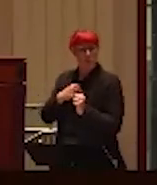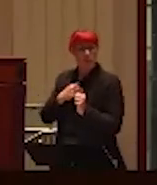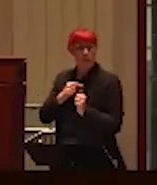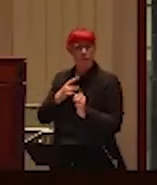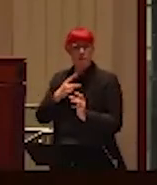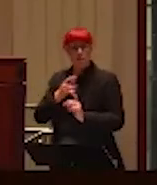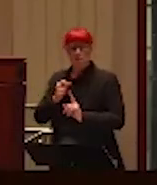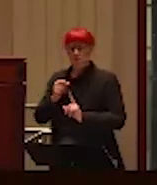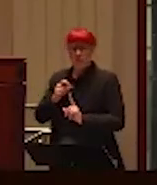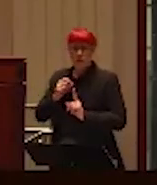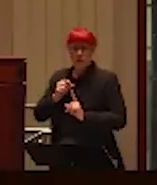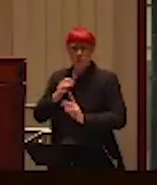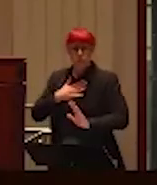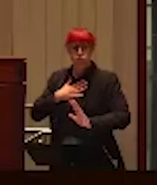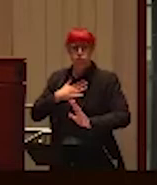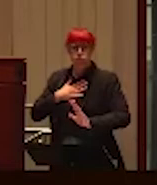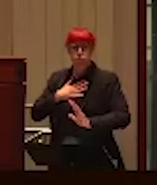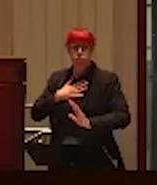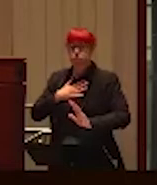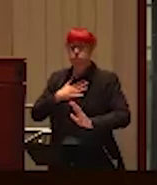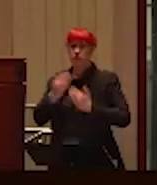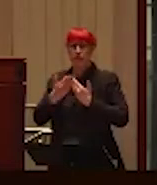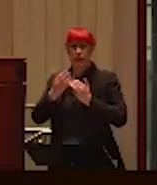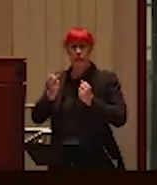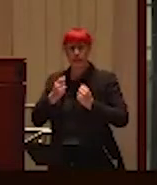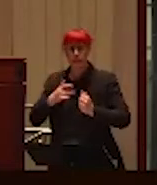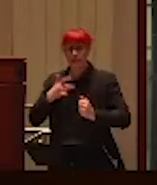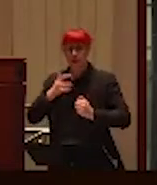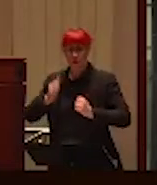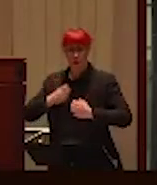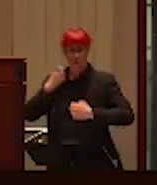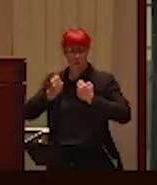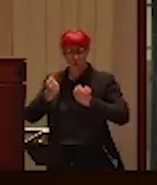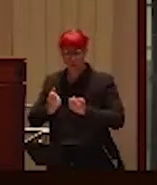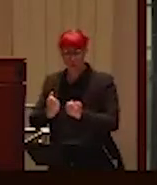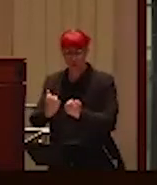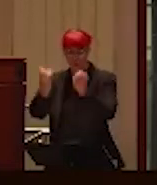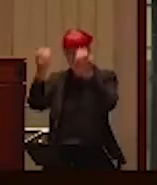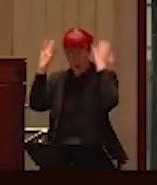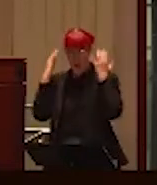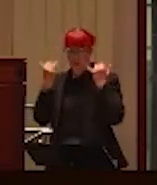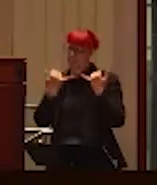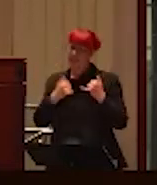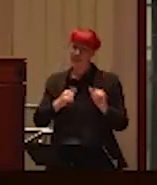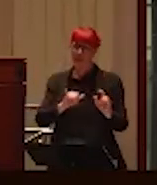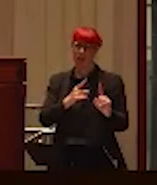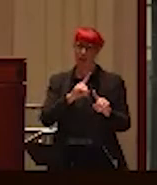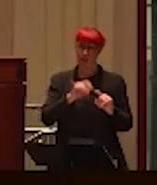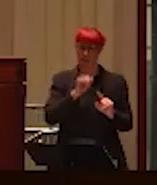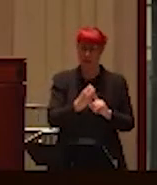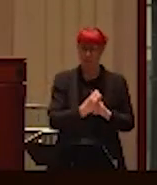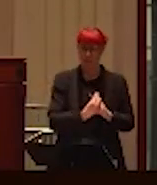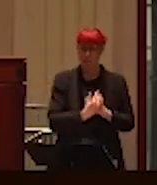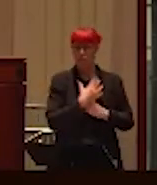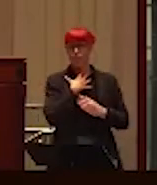and that I can get, I can get emotionally overwhelmed when that happens. Um, and those are just legacies from, from that experience that, again, working